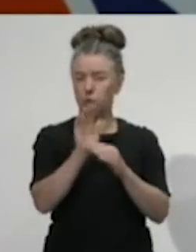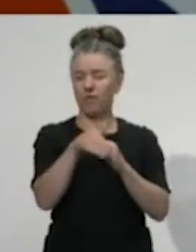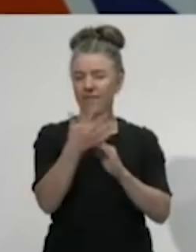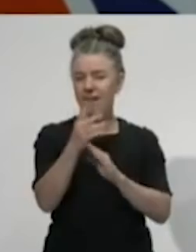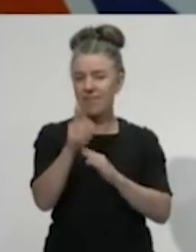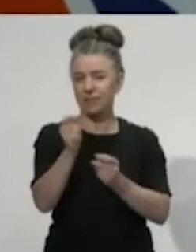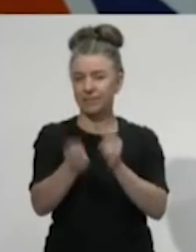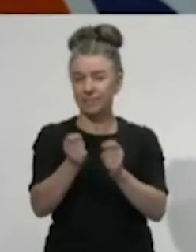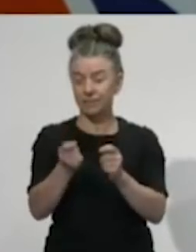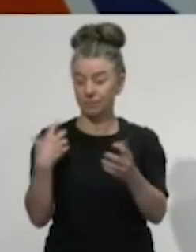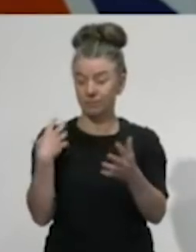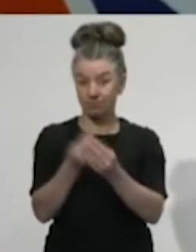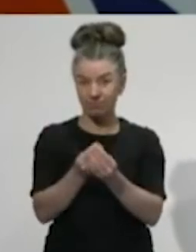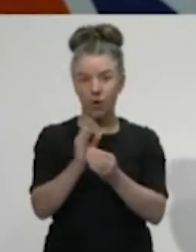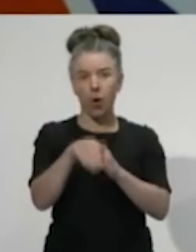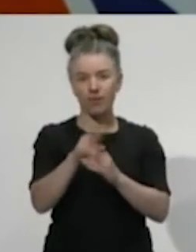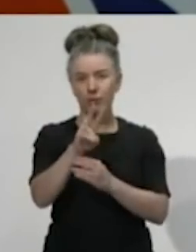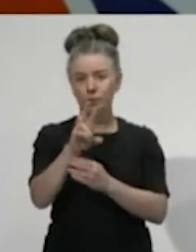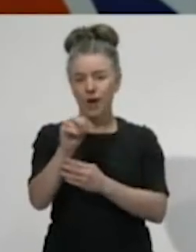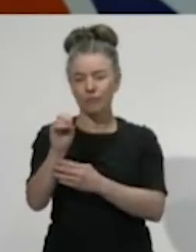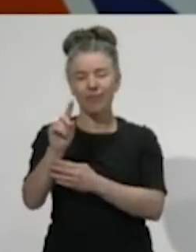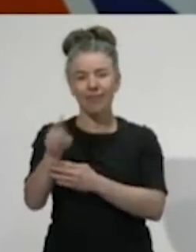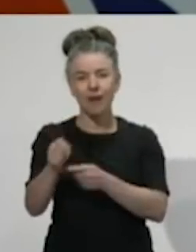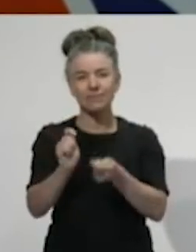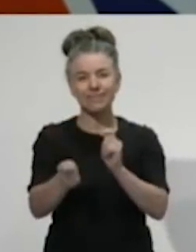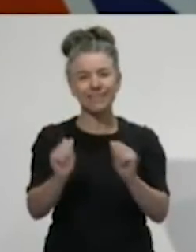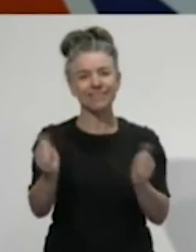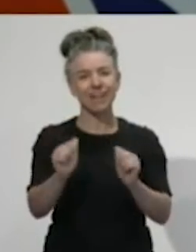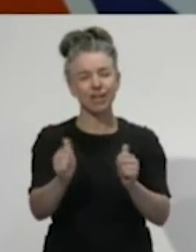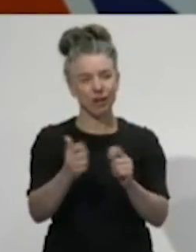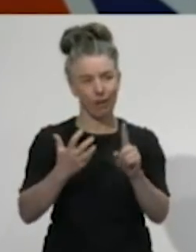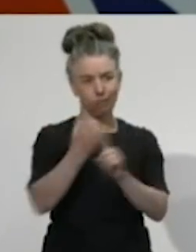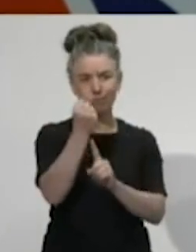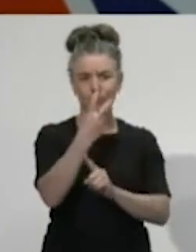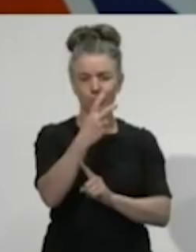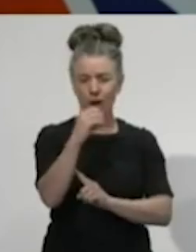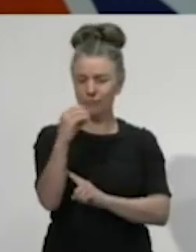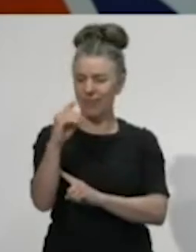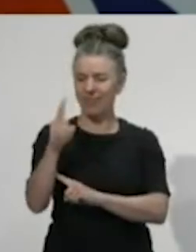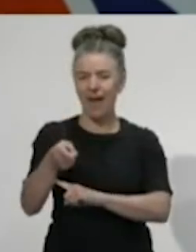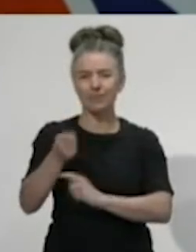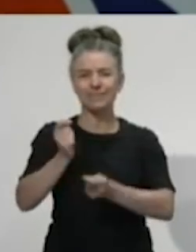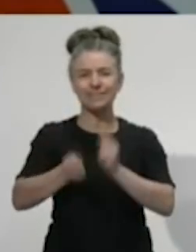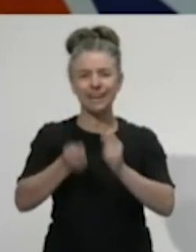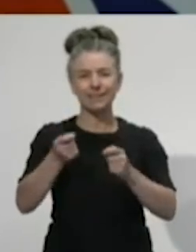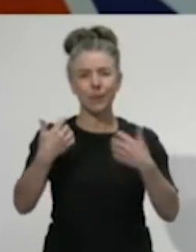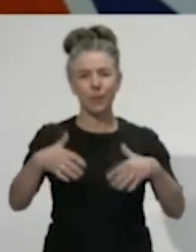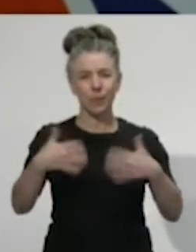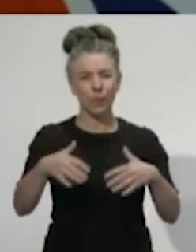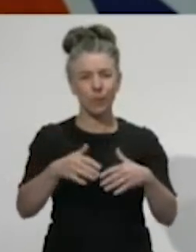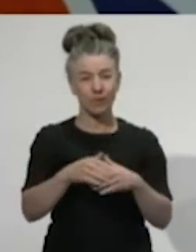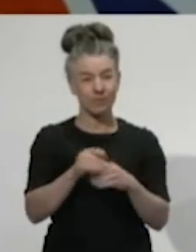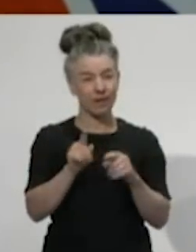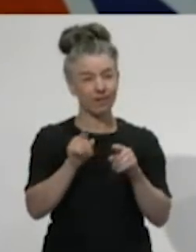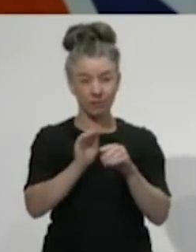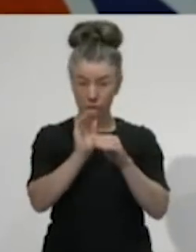203,045 processed. So this milestone of 200,000 tests, which is just over 4%